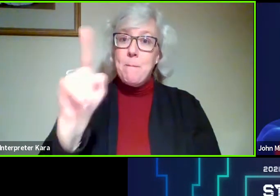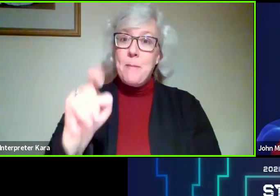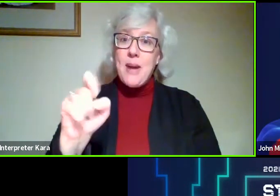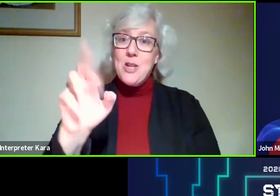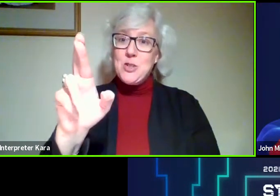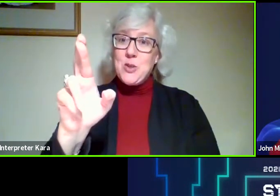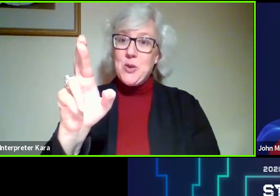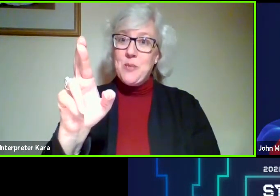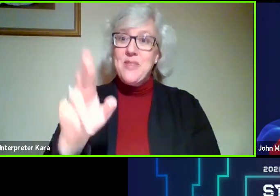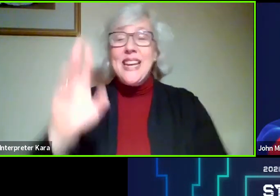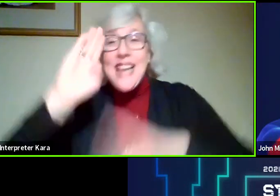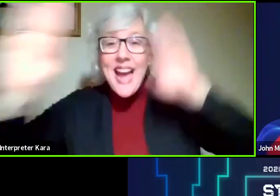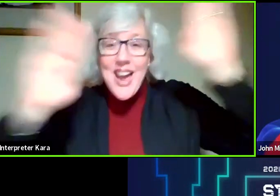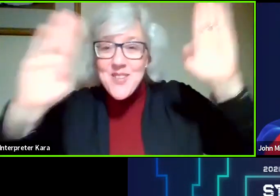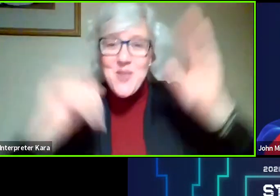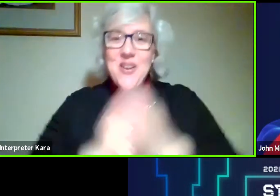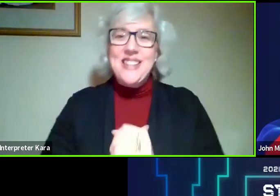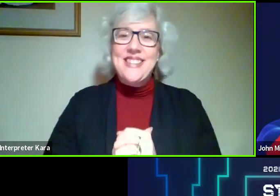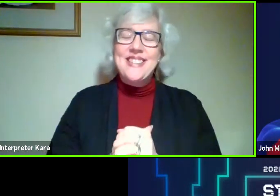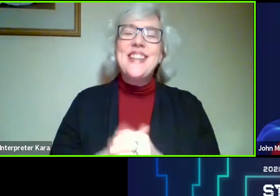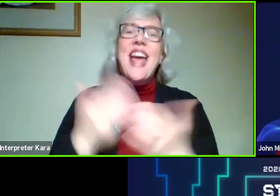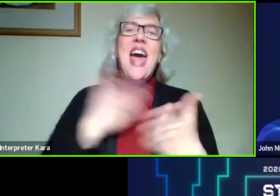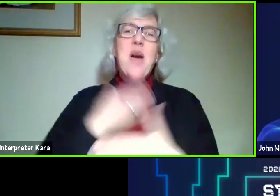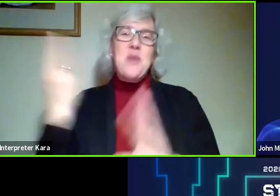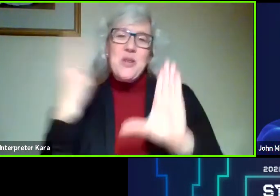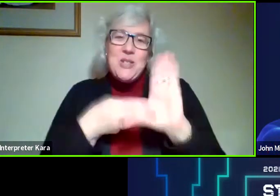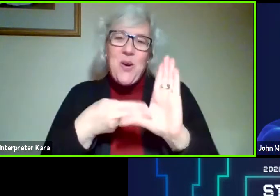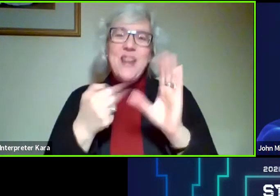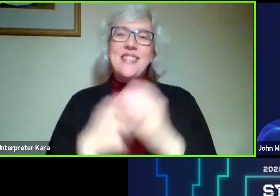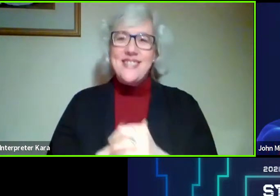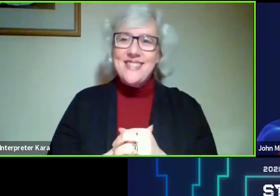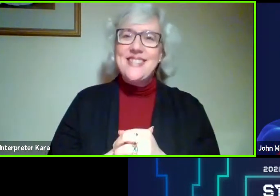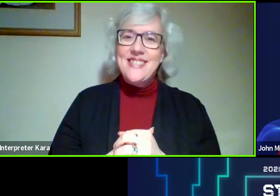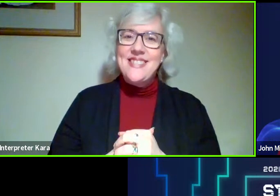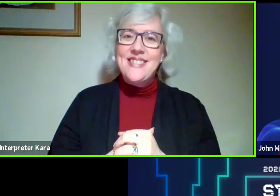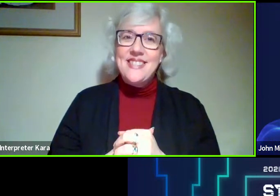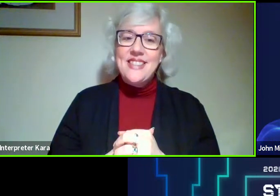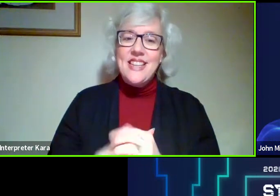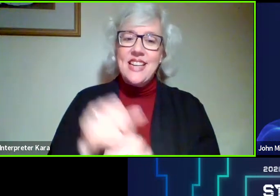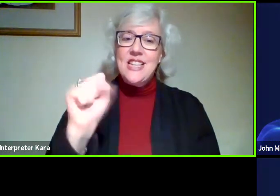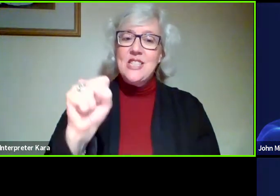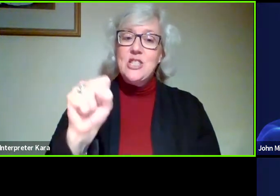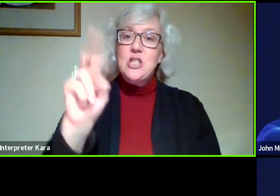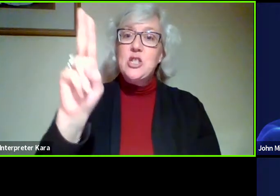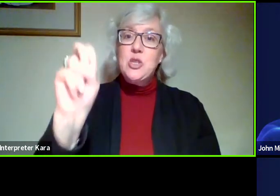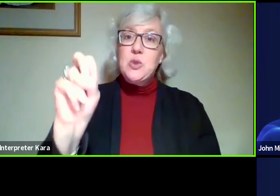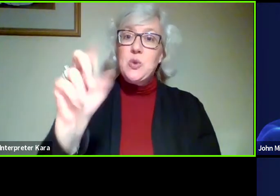Hi, everyone. Glad you could join us. Sue Lacan.